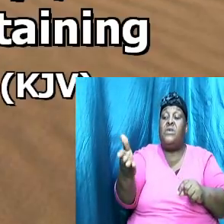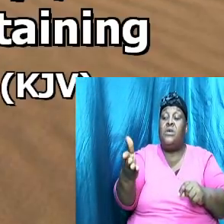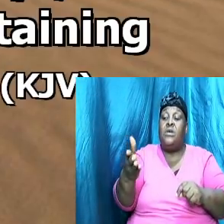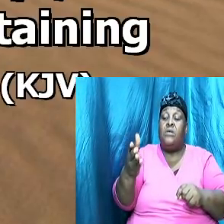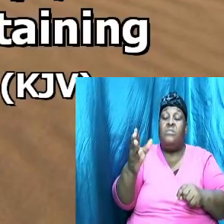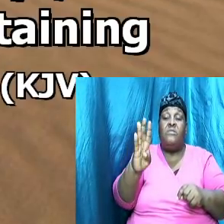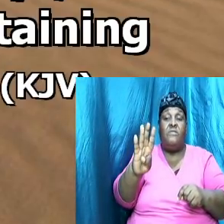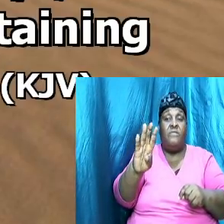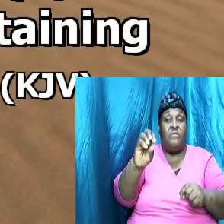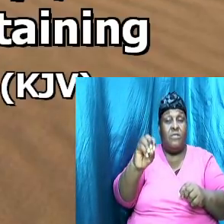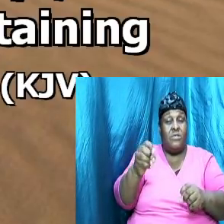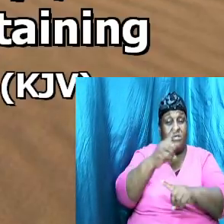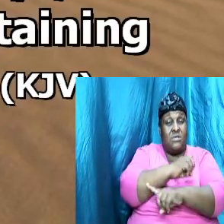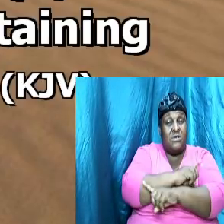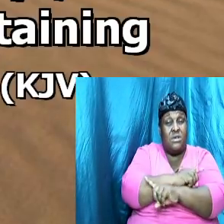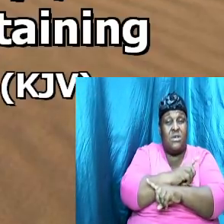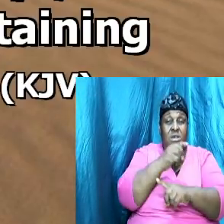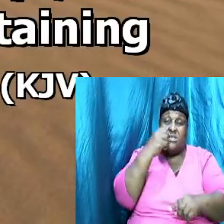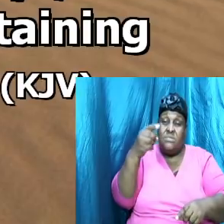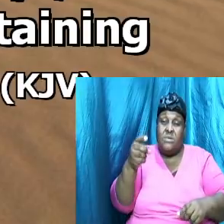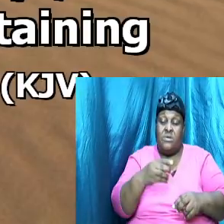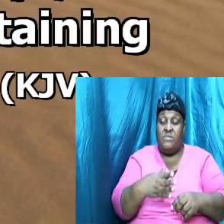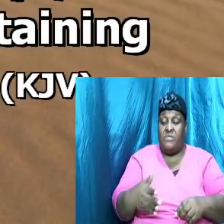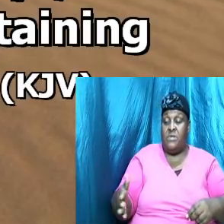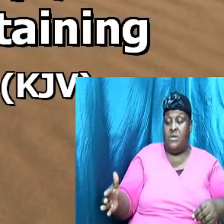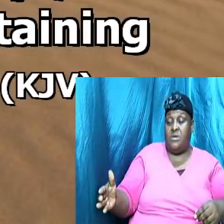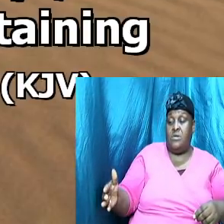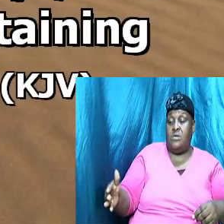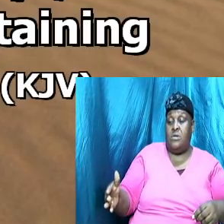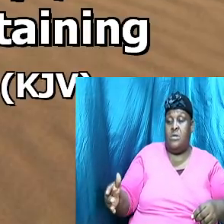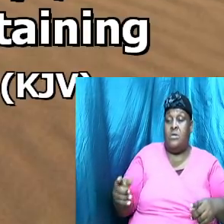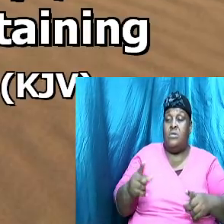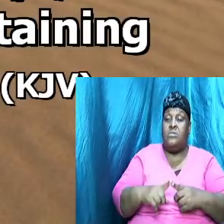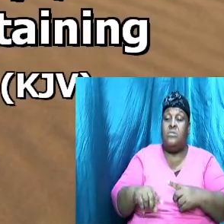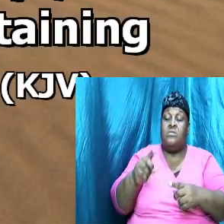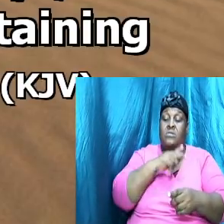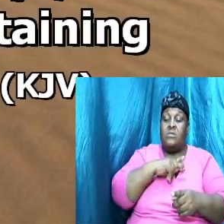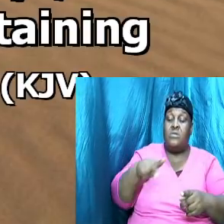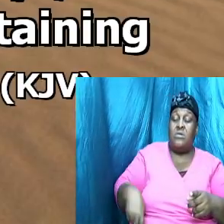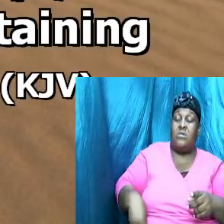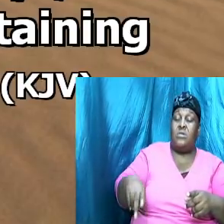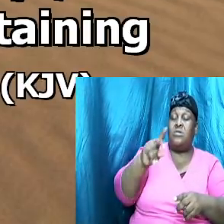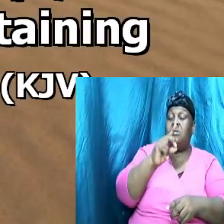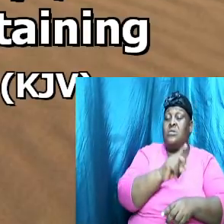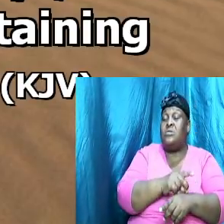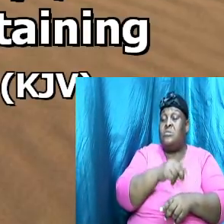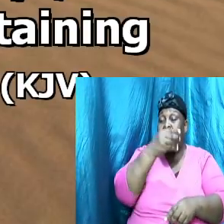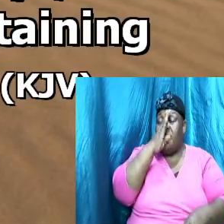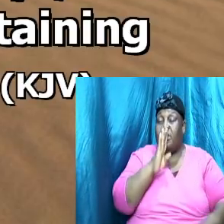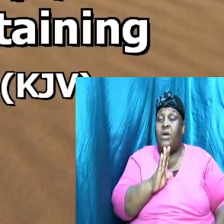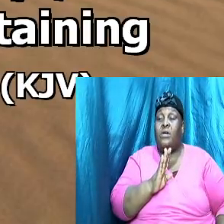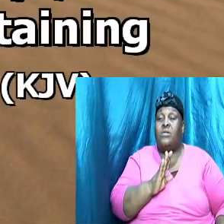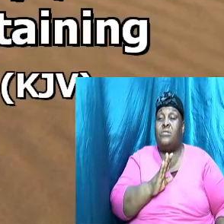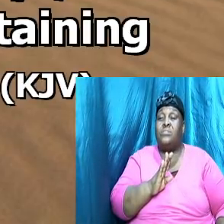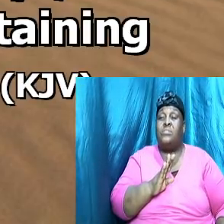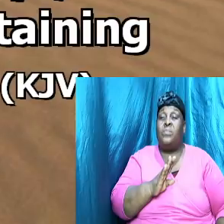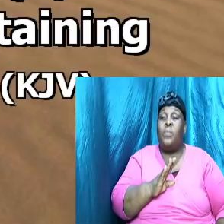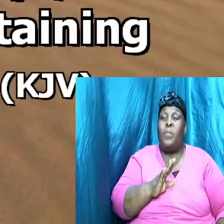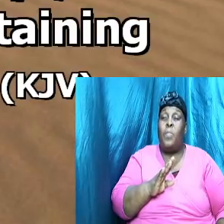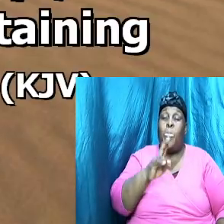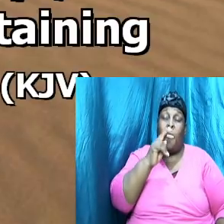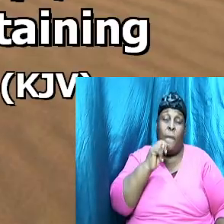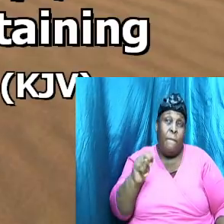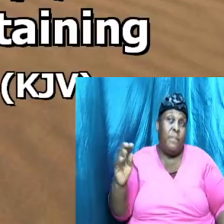and speaking of the things pertaining to the kingdom of God and being